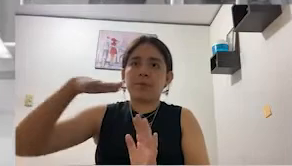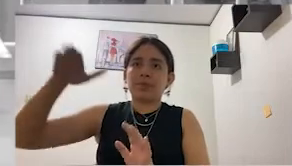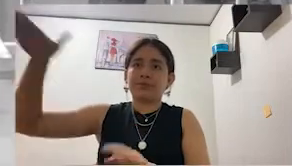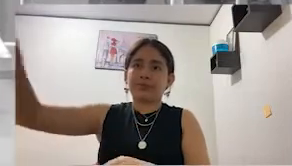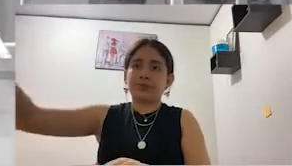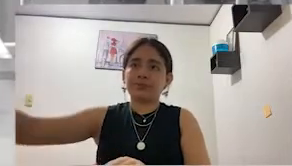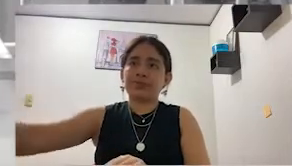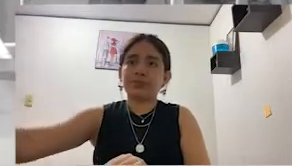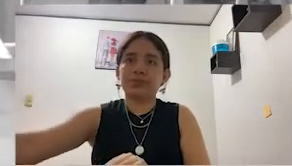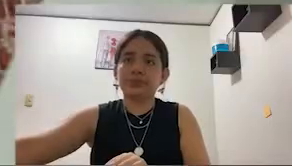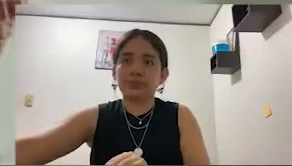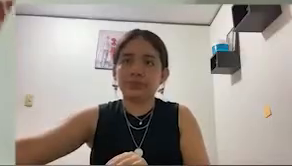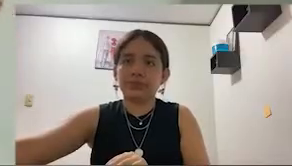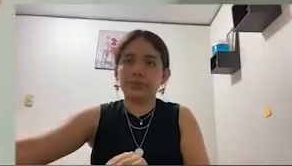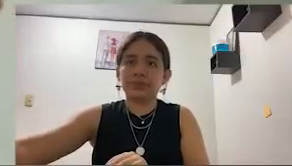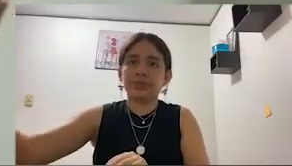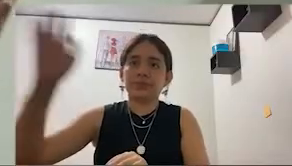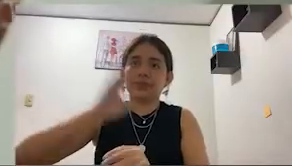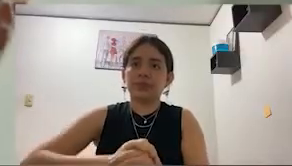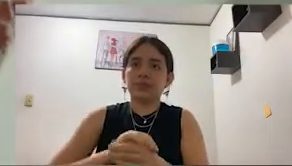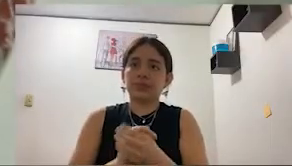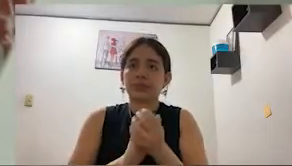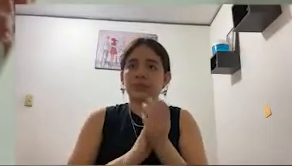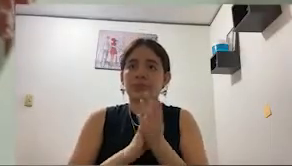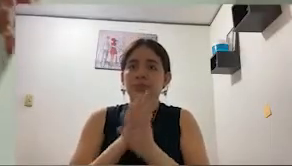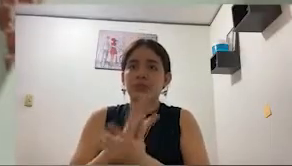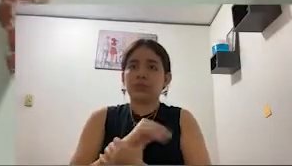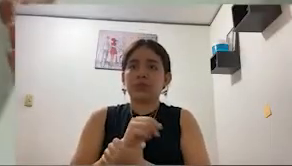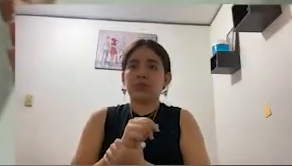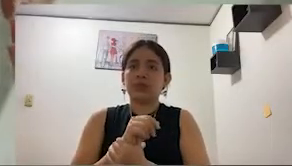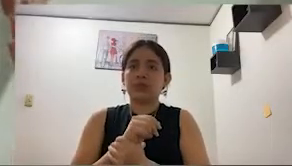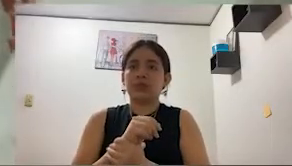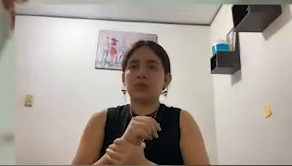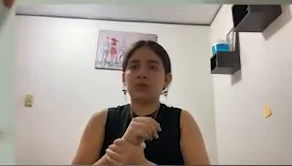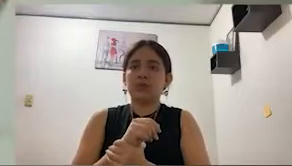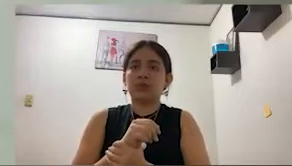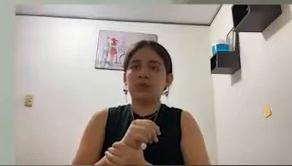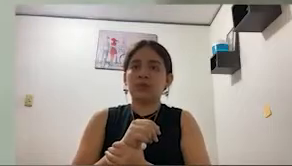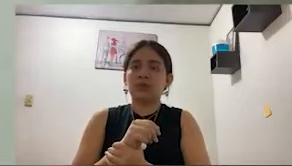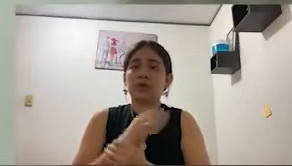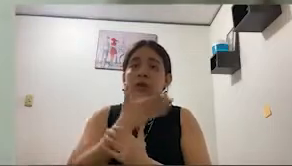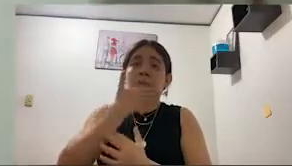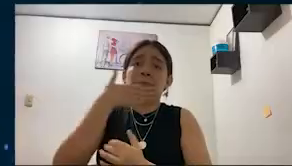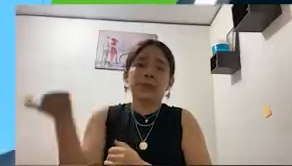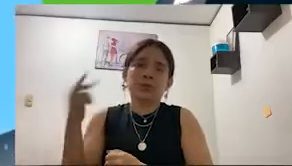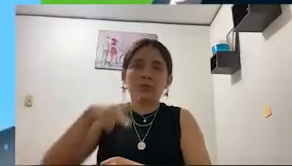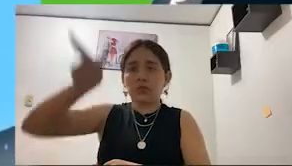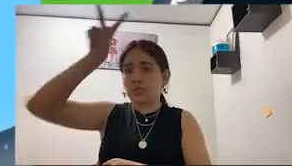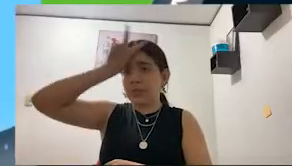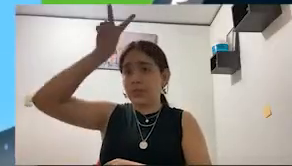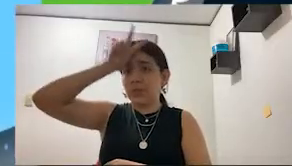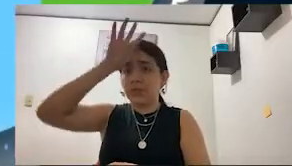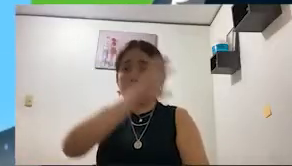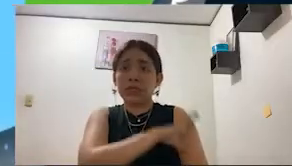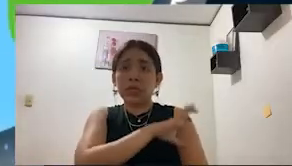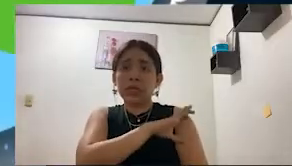starting in 2010, they produced new materials based on waste for the delivery of public and private works. In Colombia,